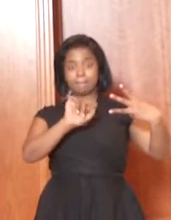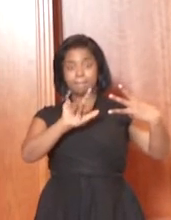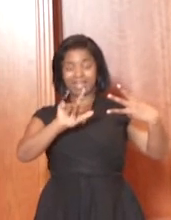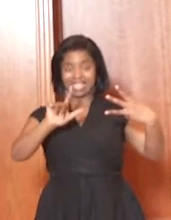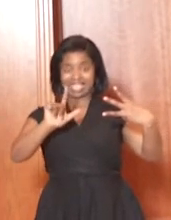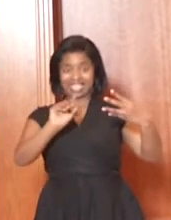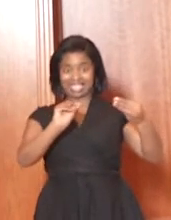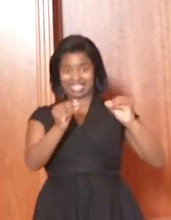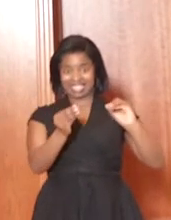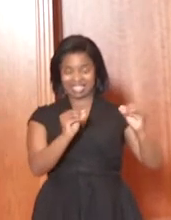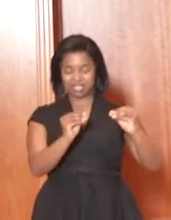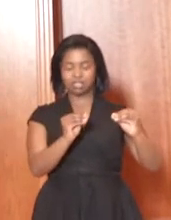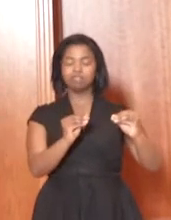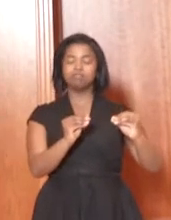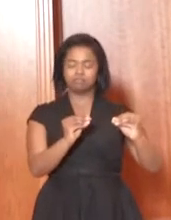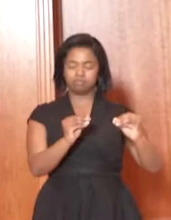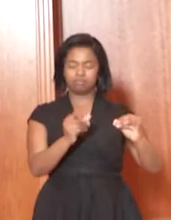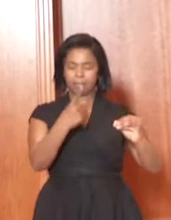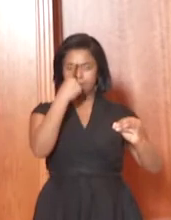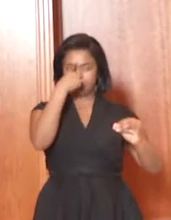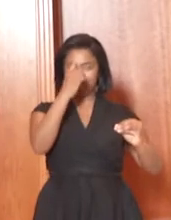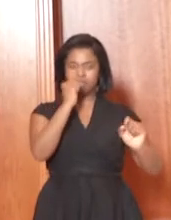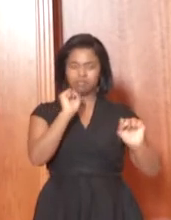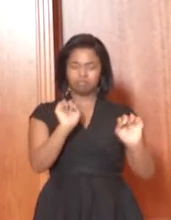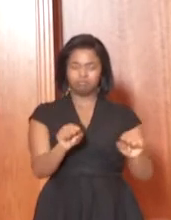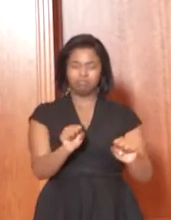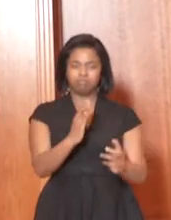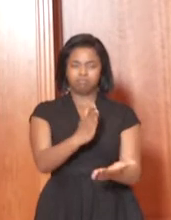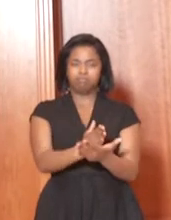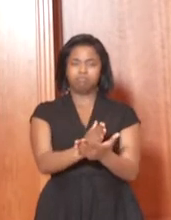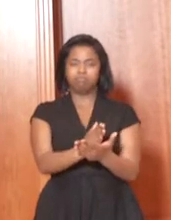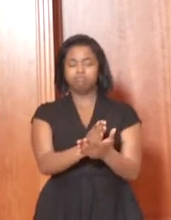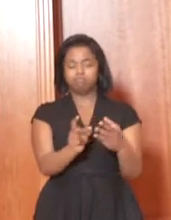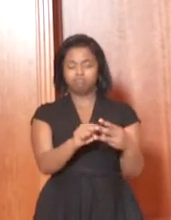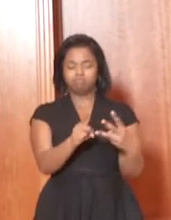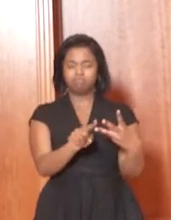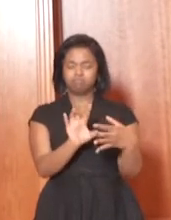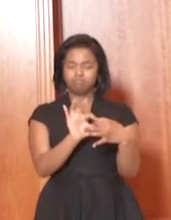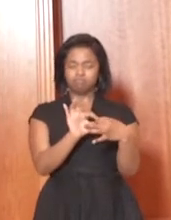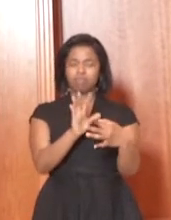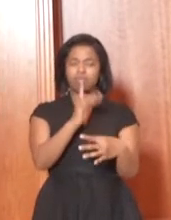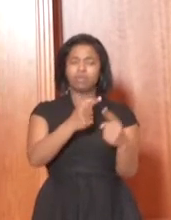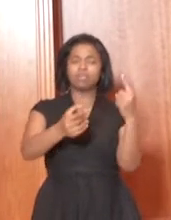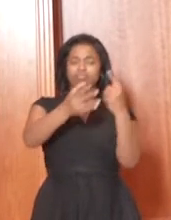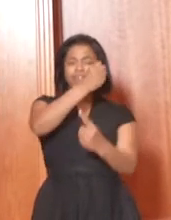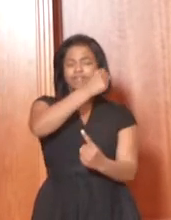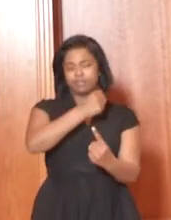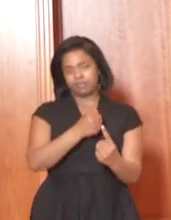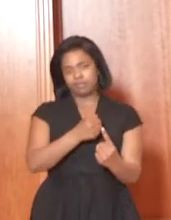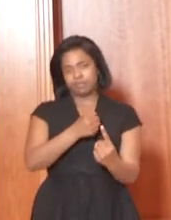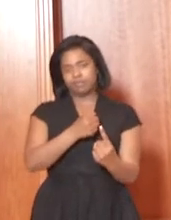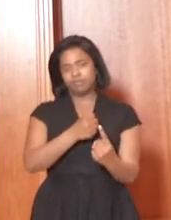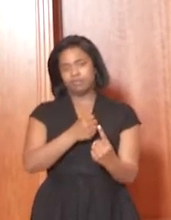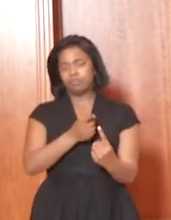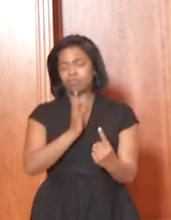Am I confident that we will achieve our objectives